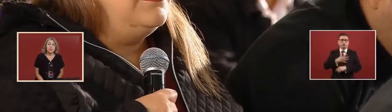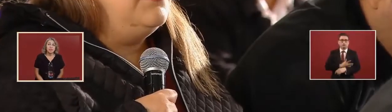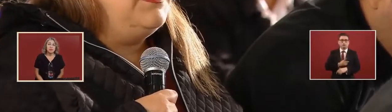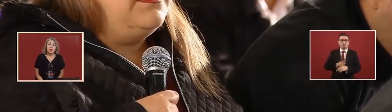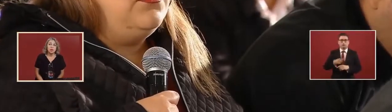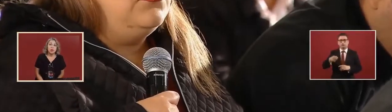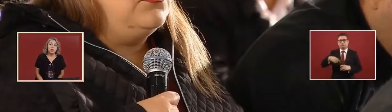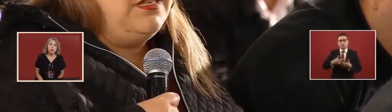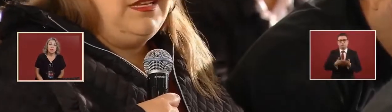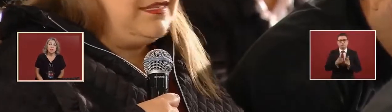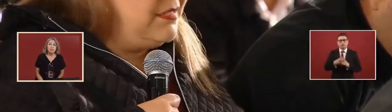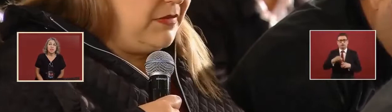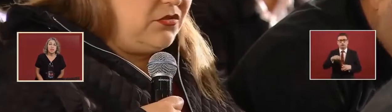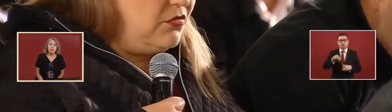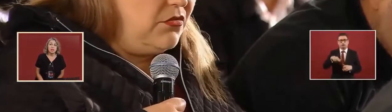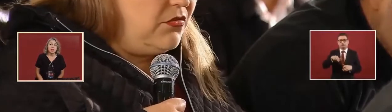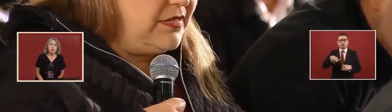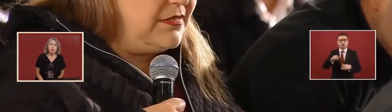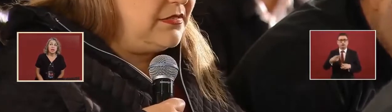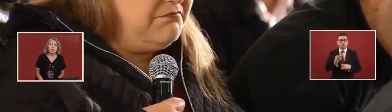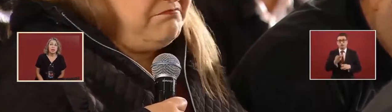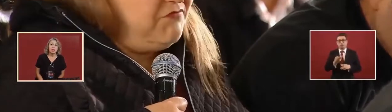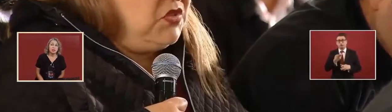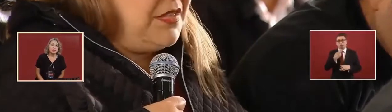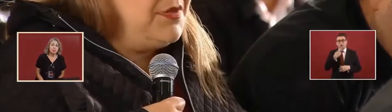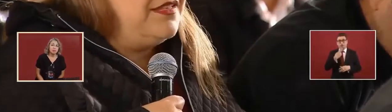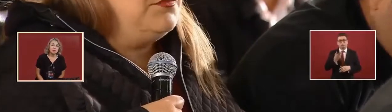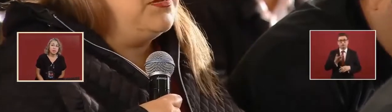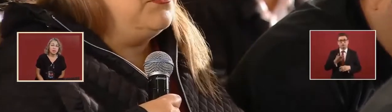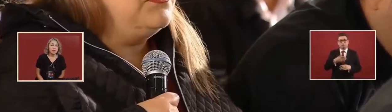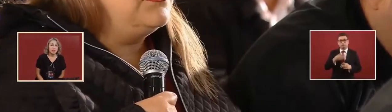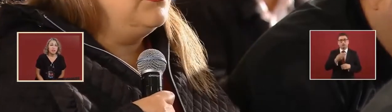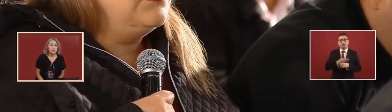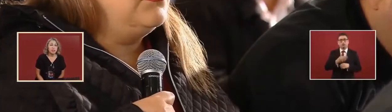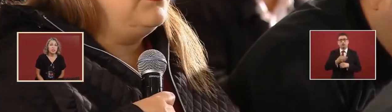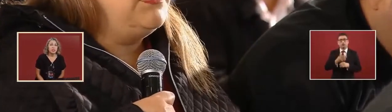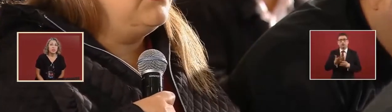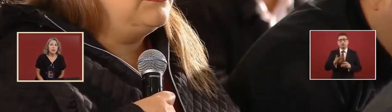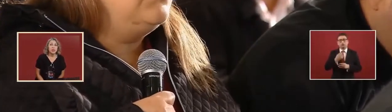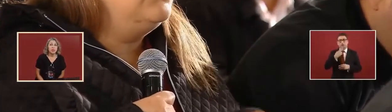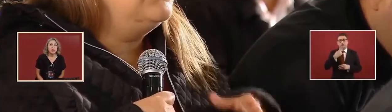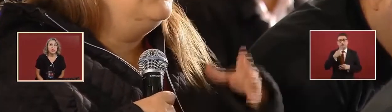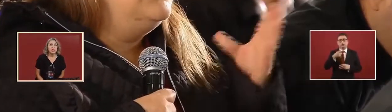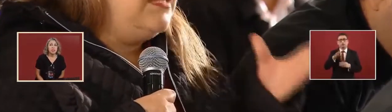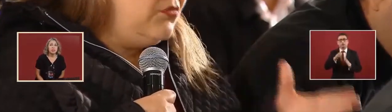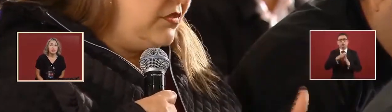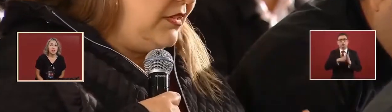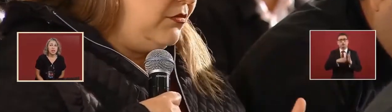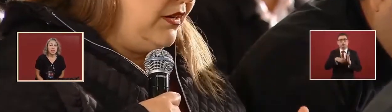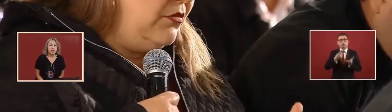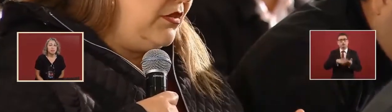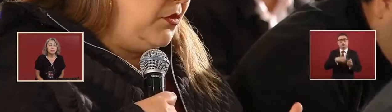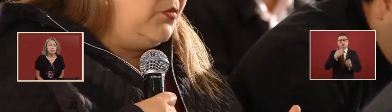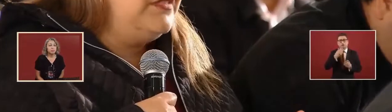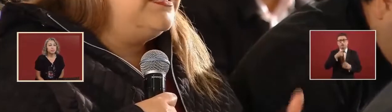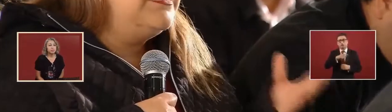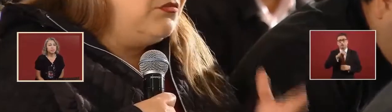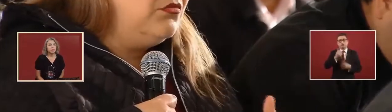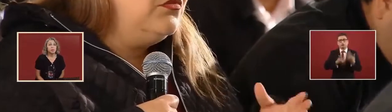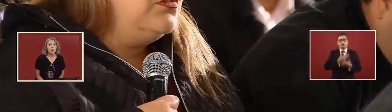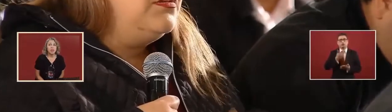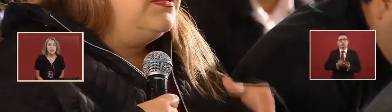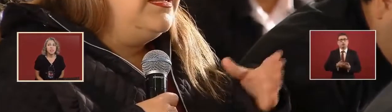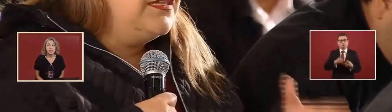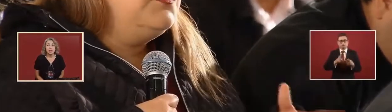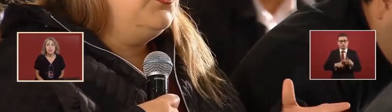something about the honesty of the parties. What if they